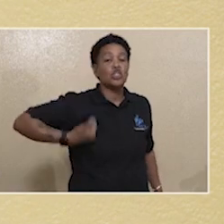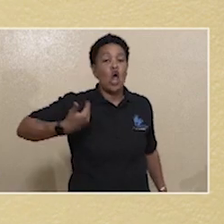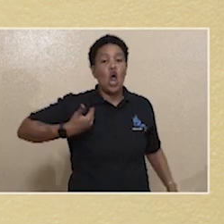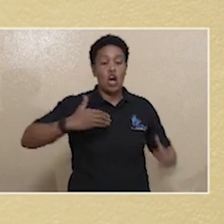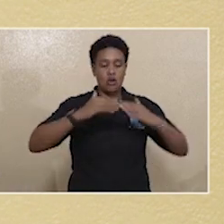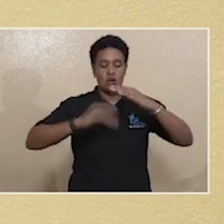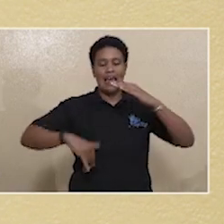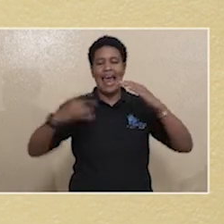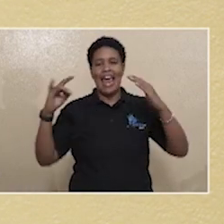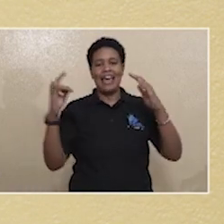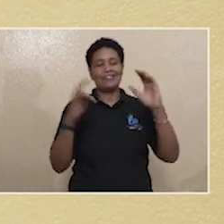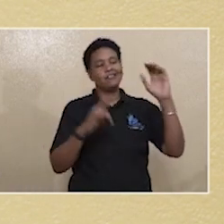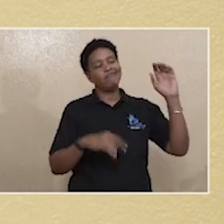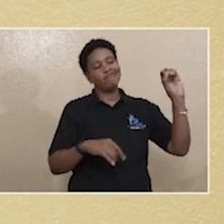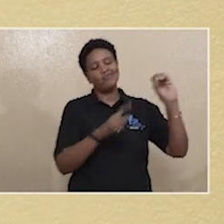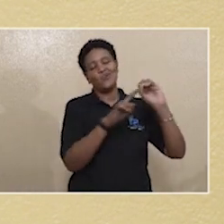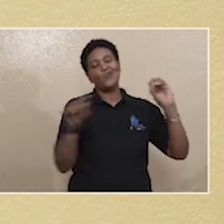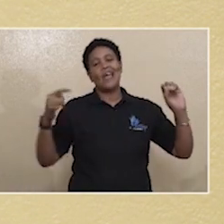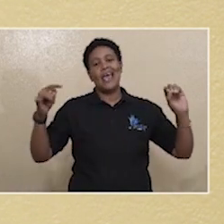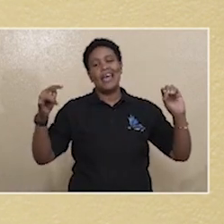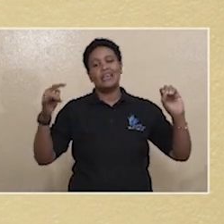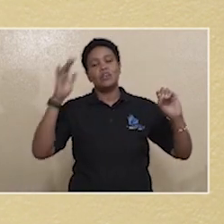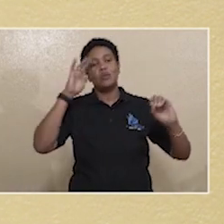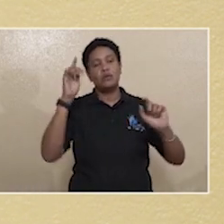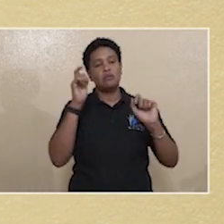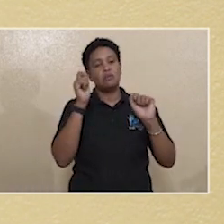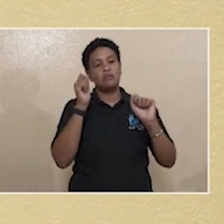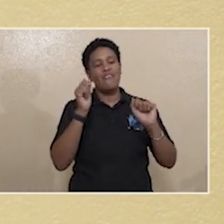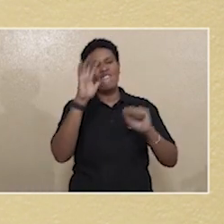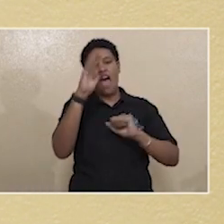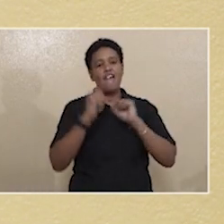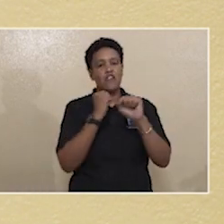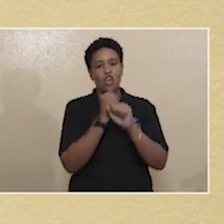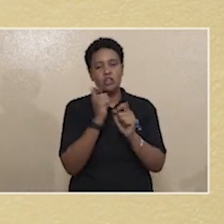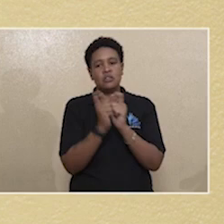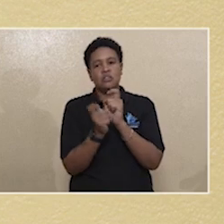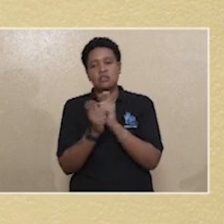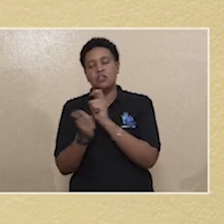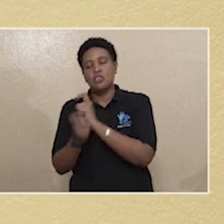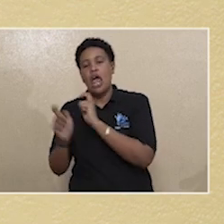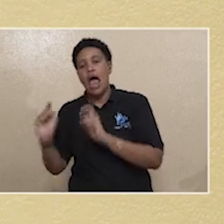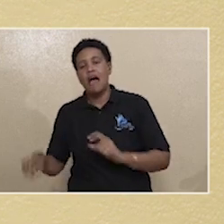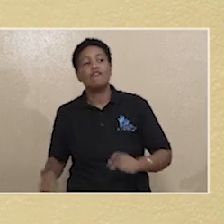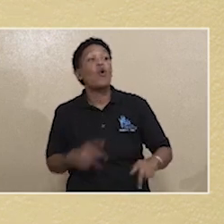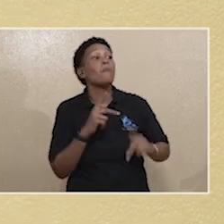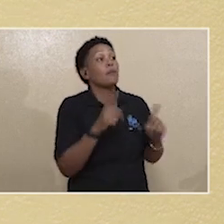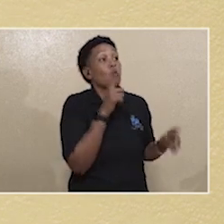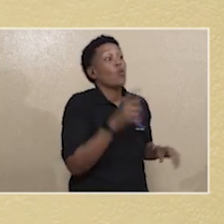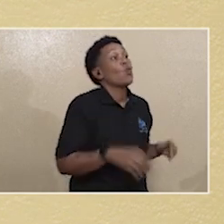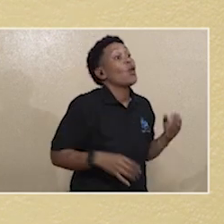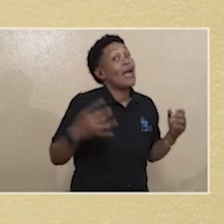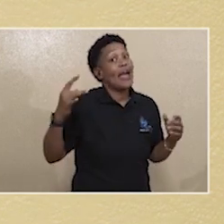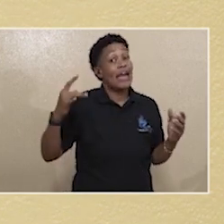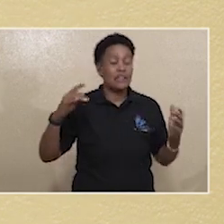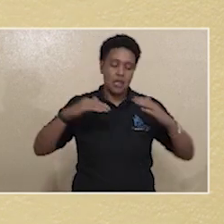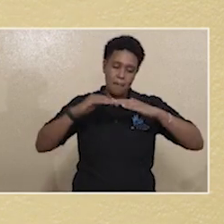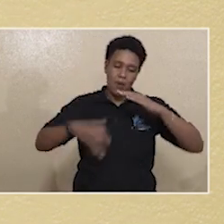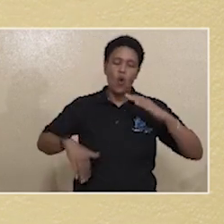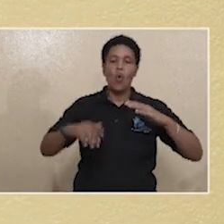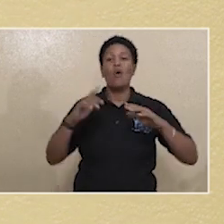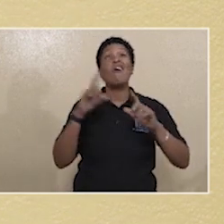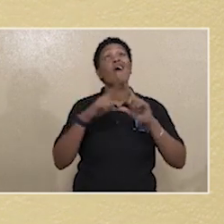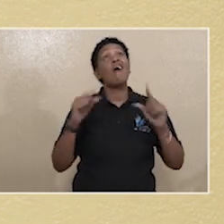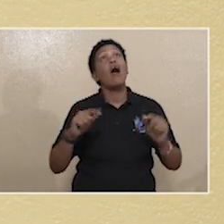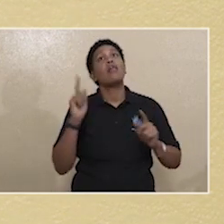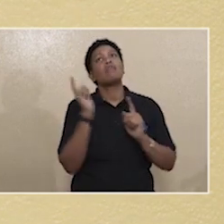than 18 years it will be valid for a period of 5 years. So persons who are younger than 18 the card will